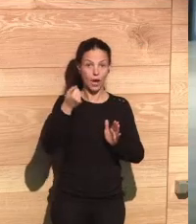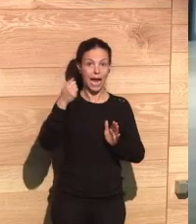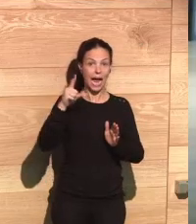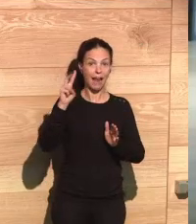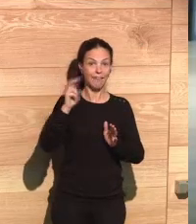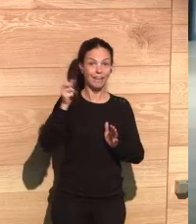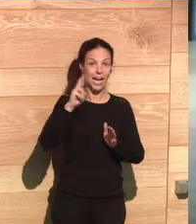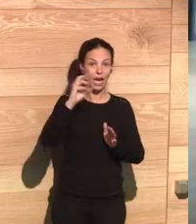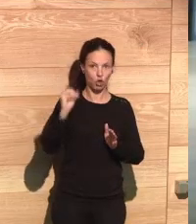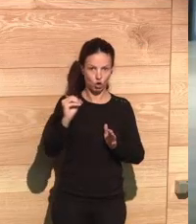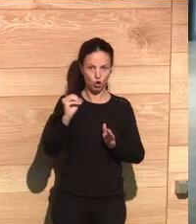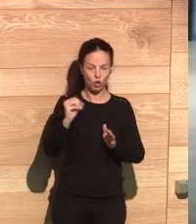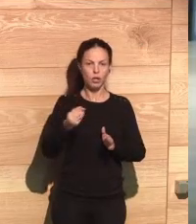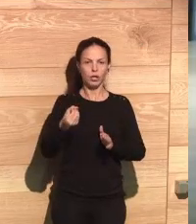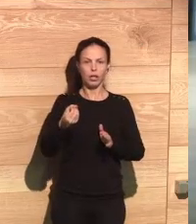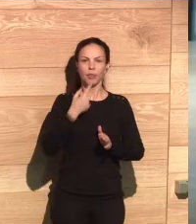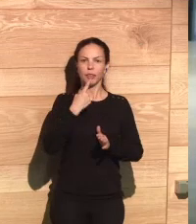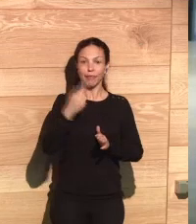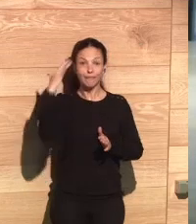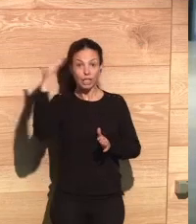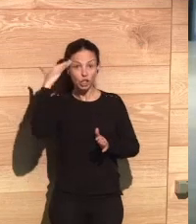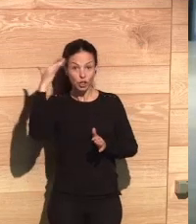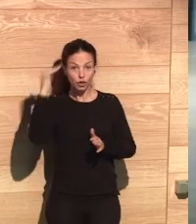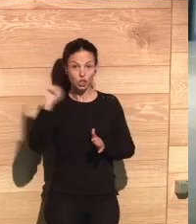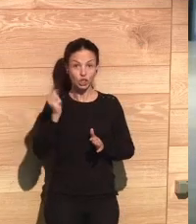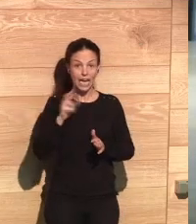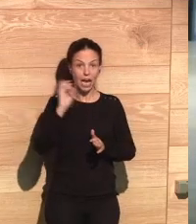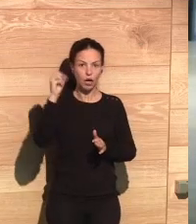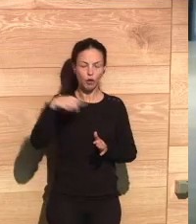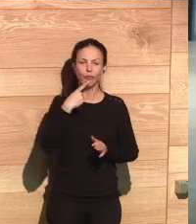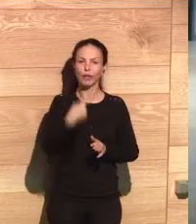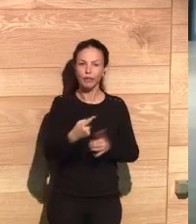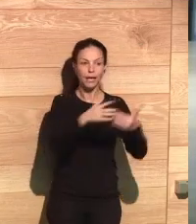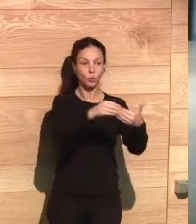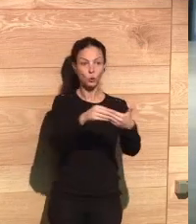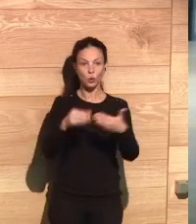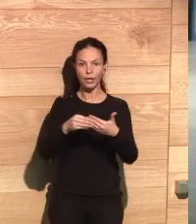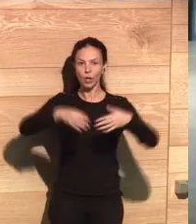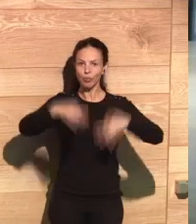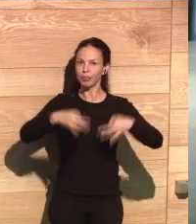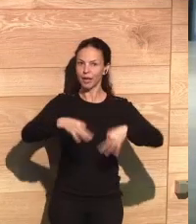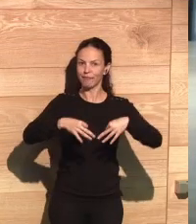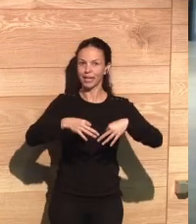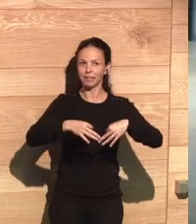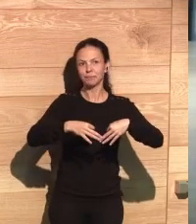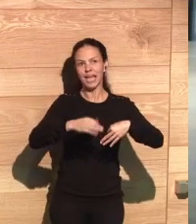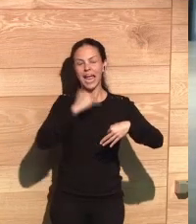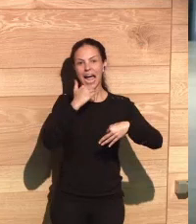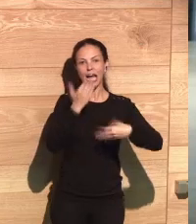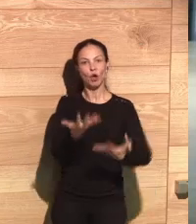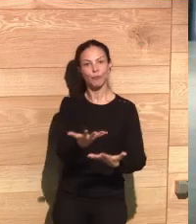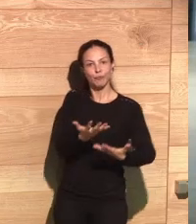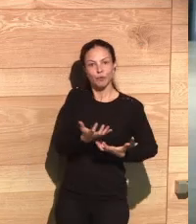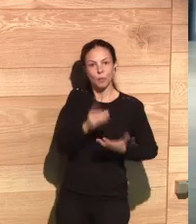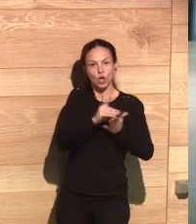Alvaro presents a question or tells us that a philosopher says that users